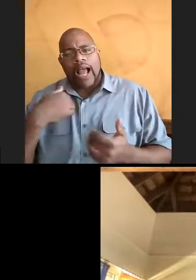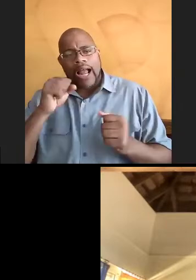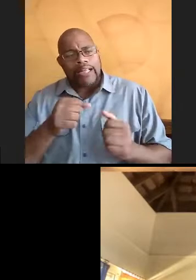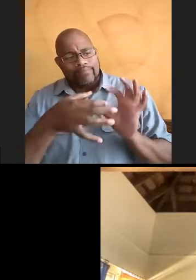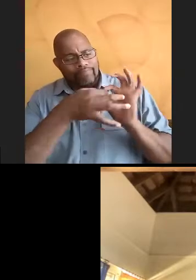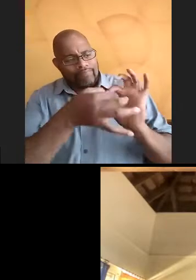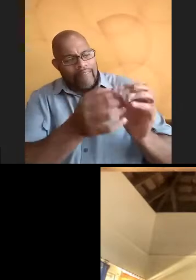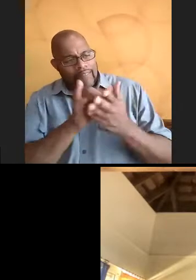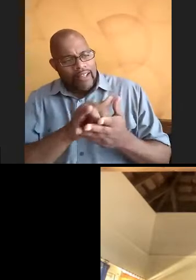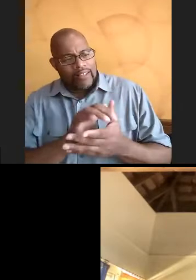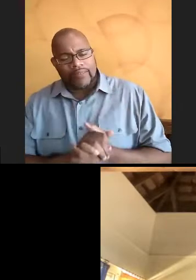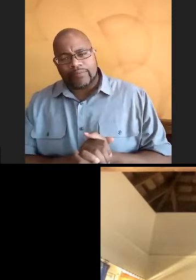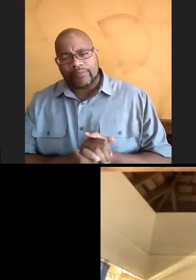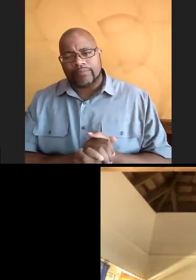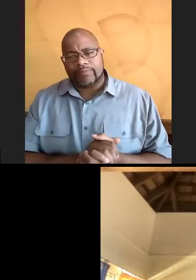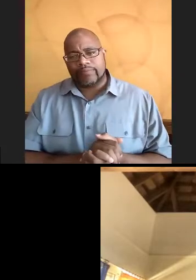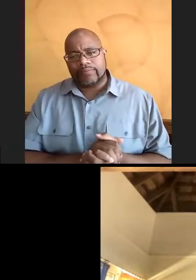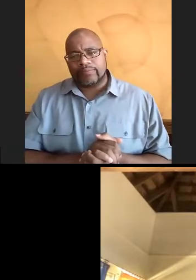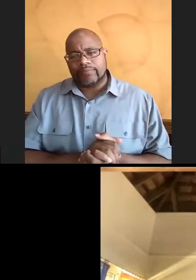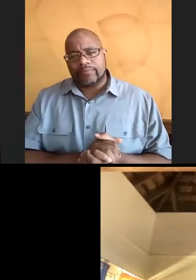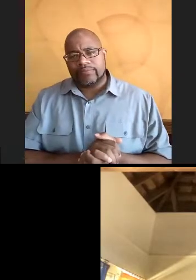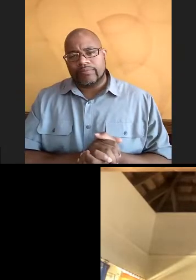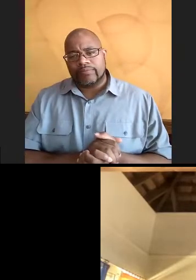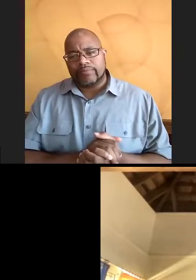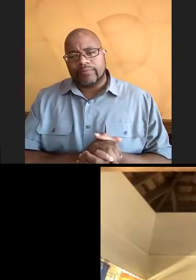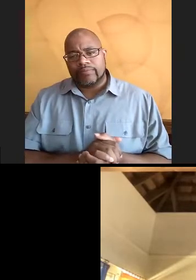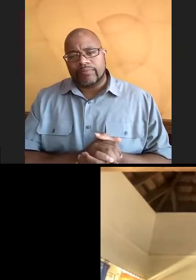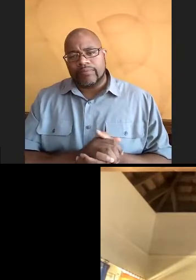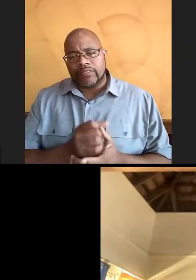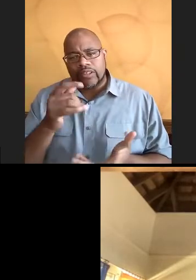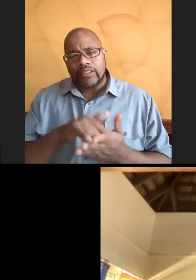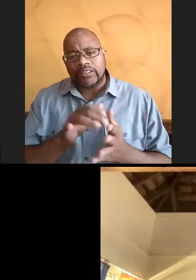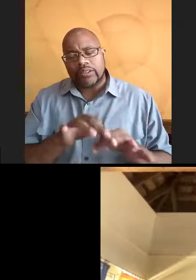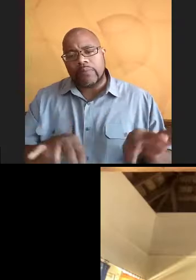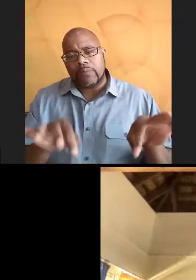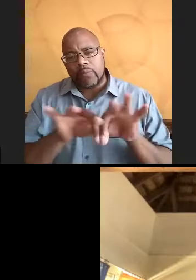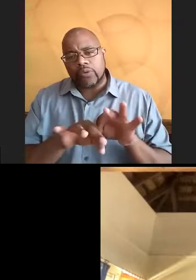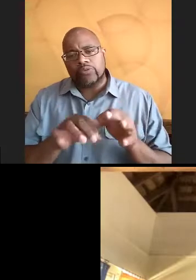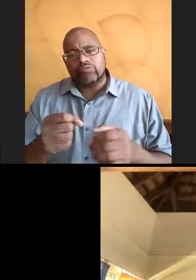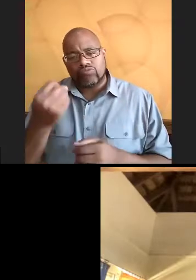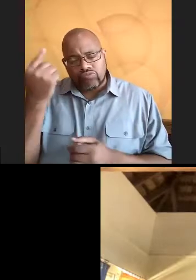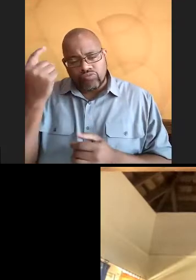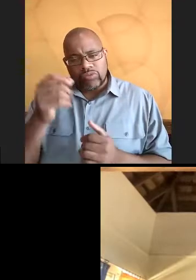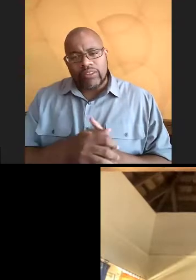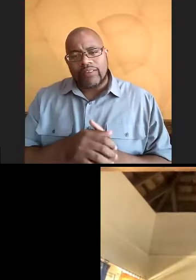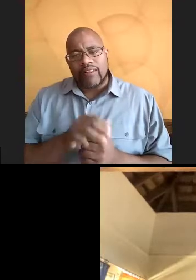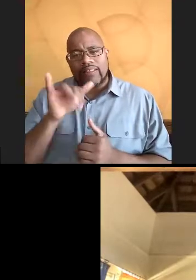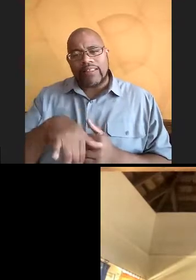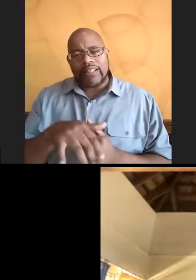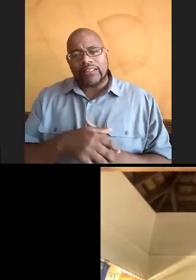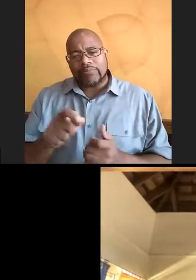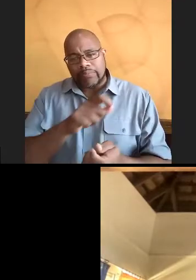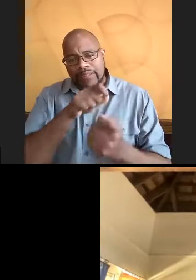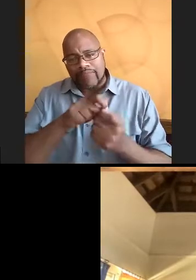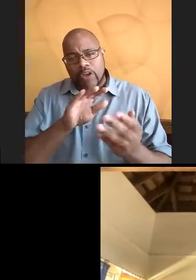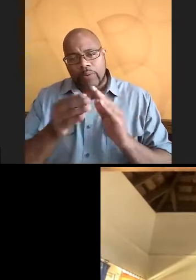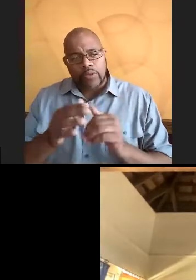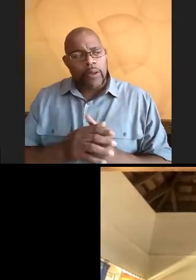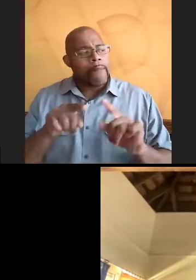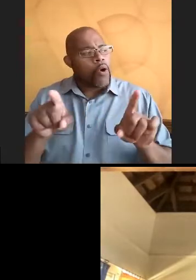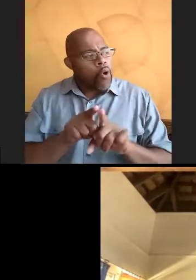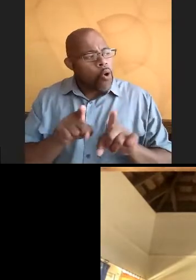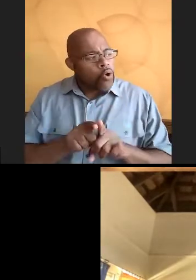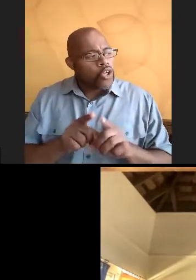that, right, and tell them, hey, these are the reasons why it's important we understand this specific community, but also